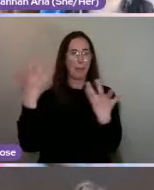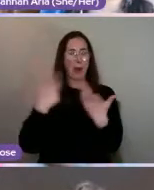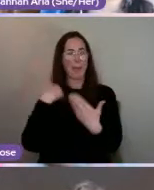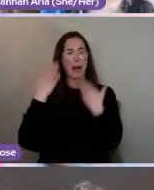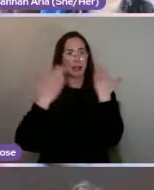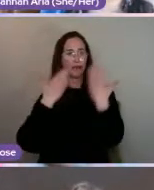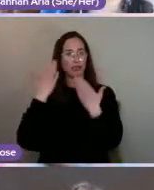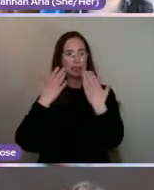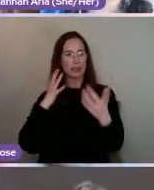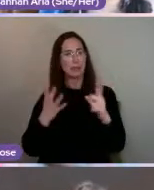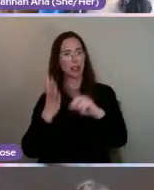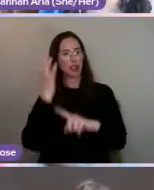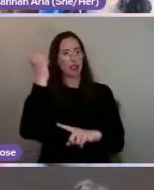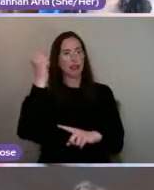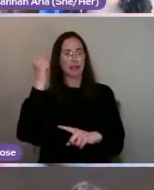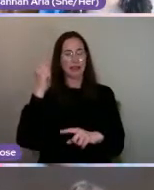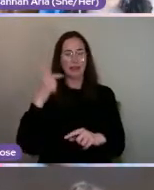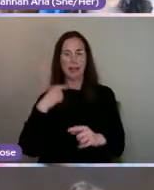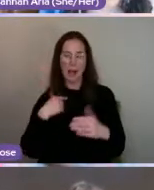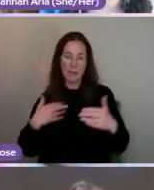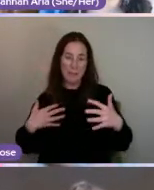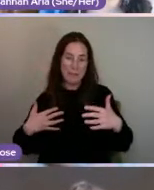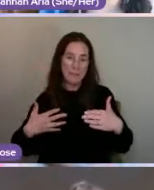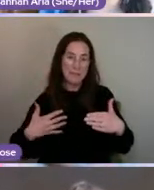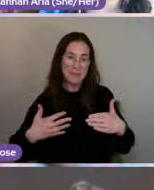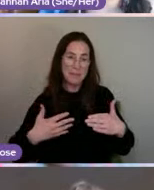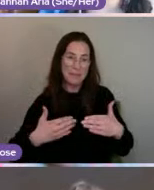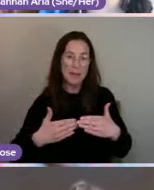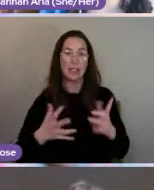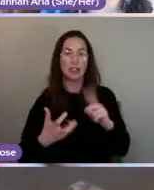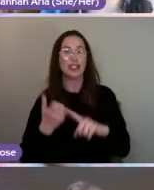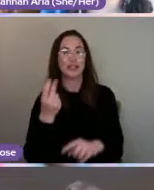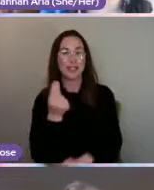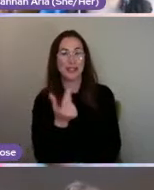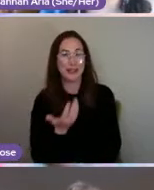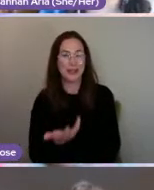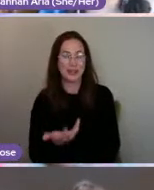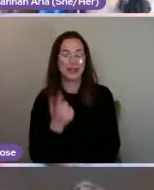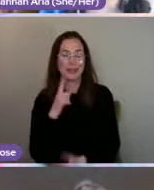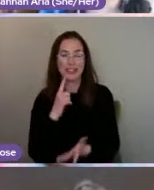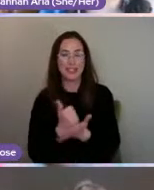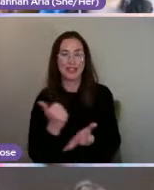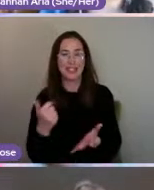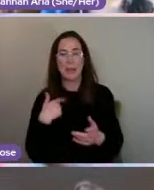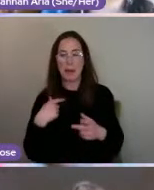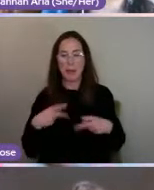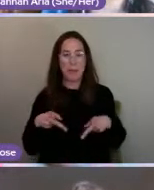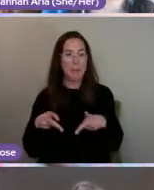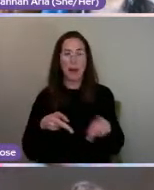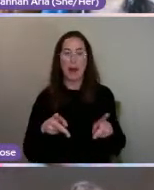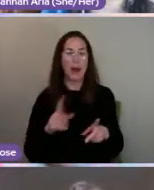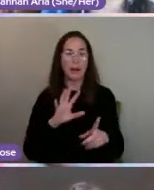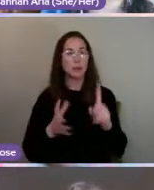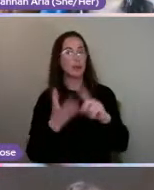are. So, I'm getting quite close to those now, which is great, but my path wasn't very easy.